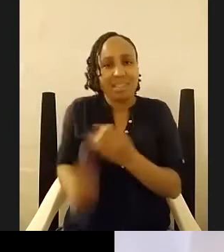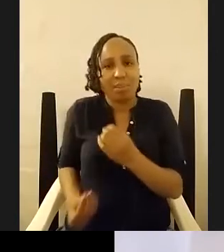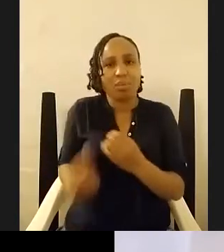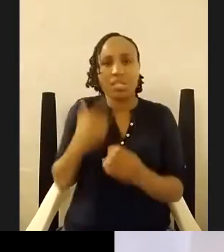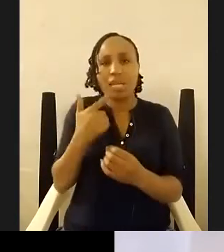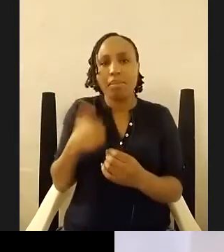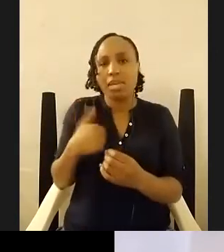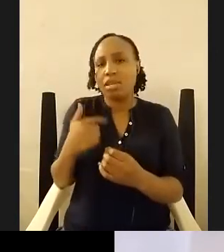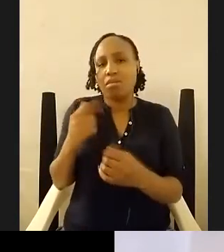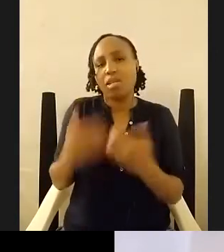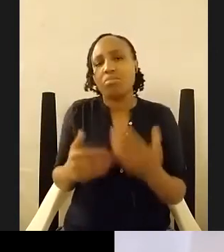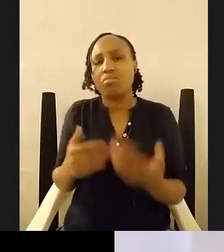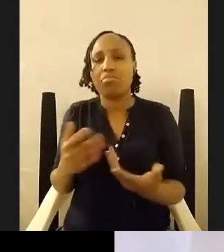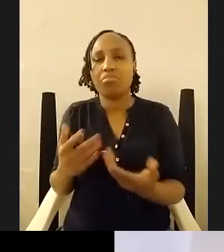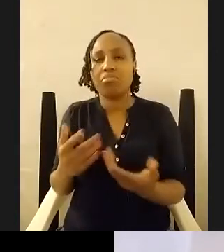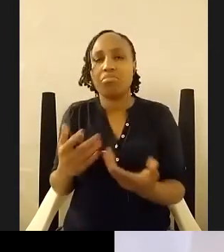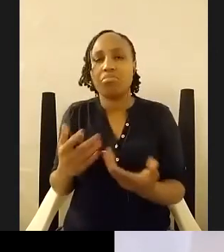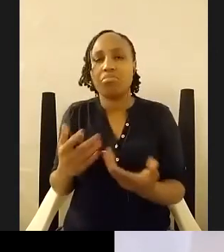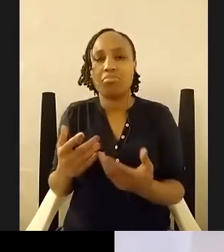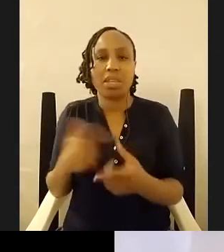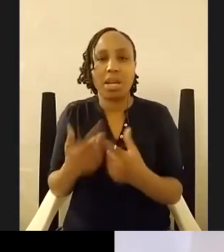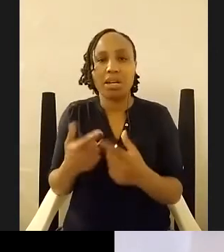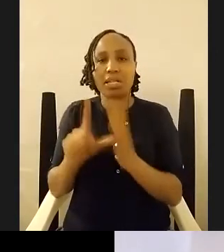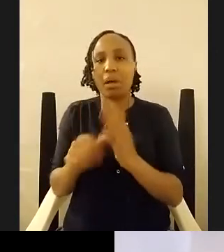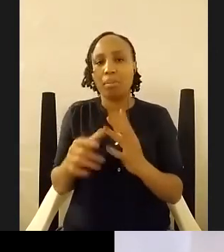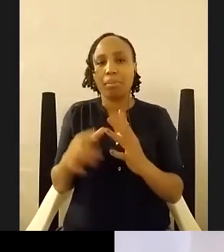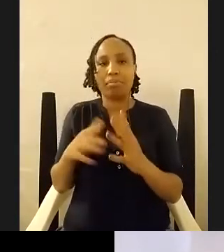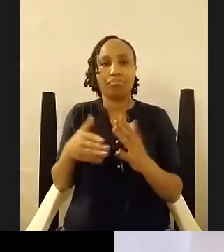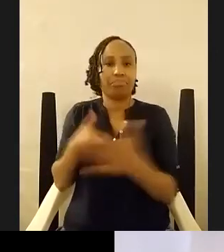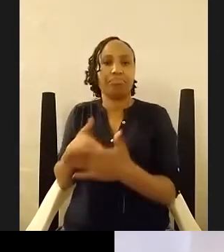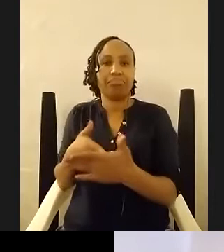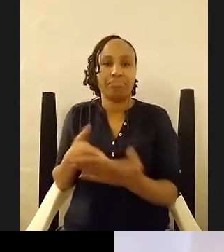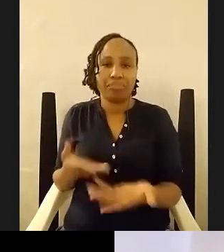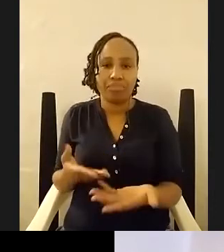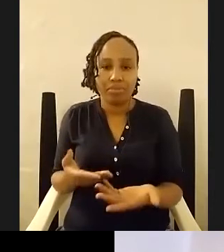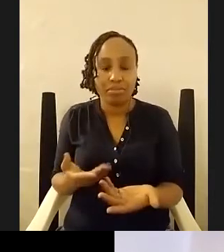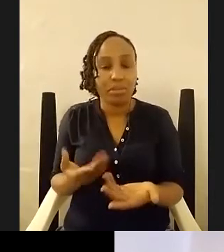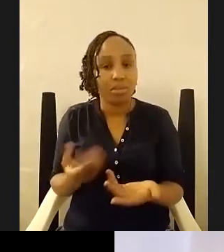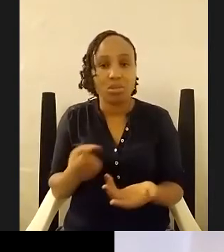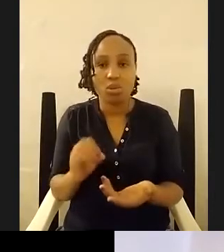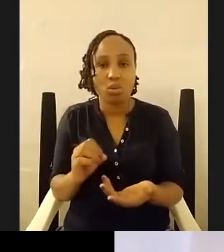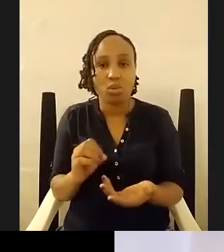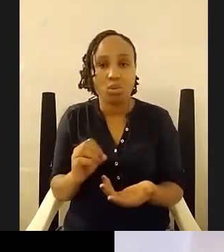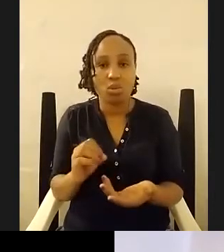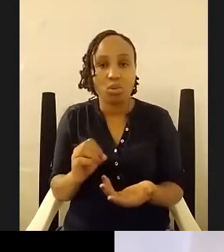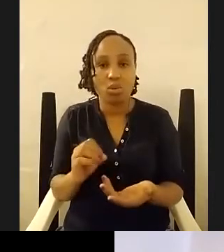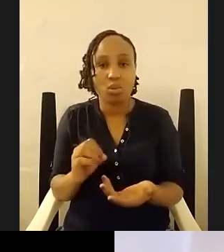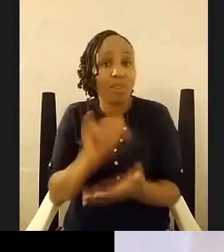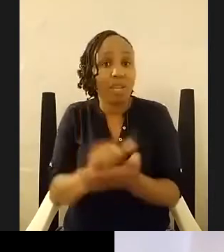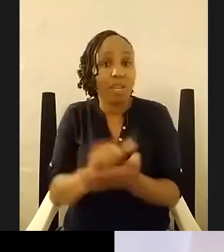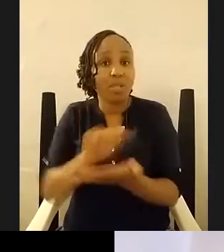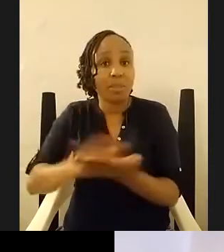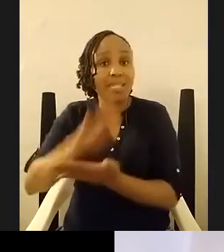yeah how much of that was based on i don't know i guess real life i mean to mirror the question back at you i mean